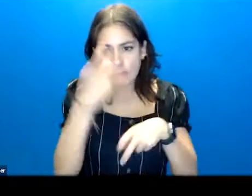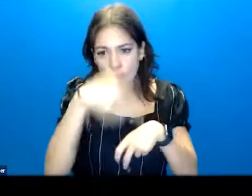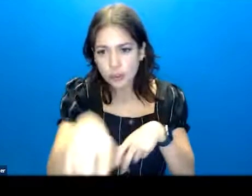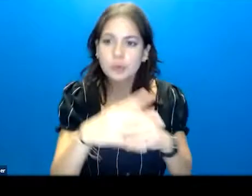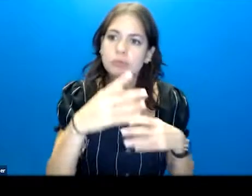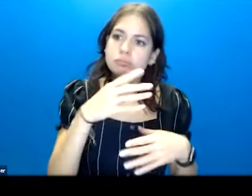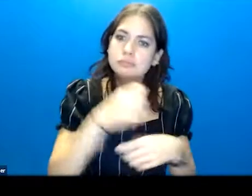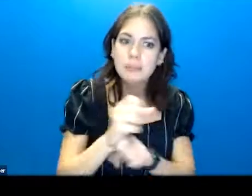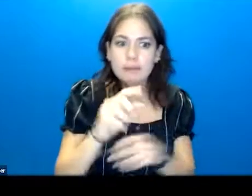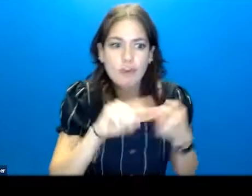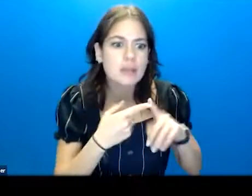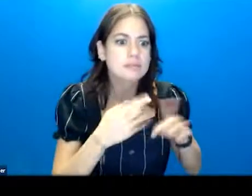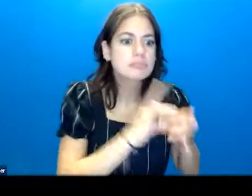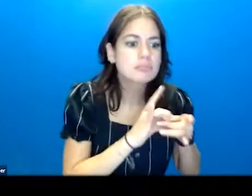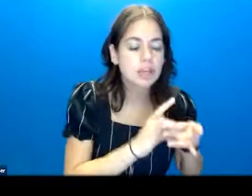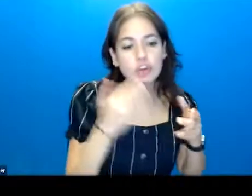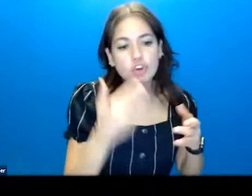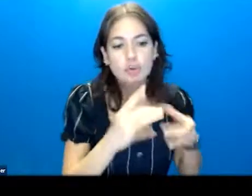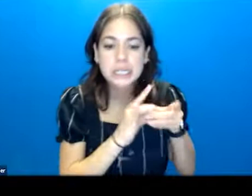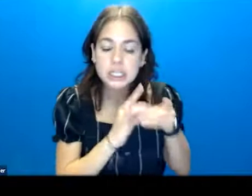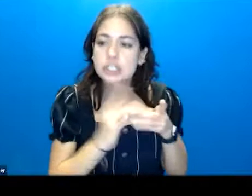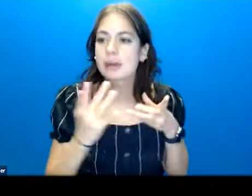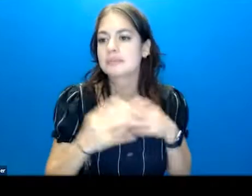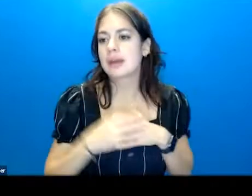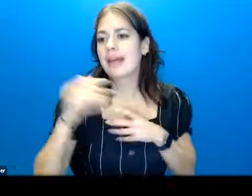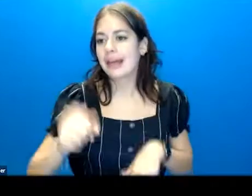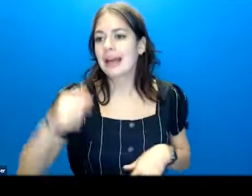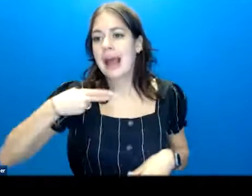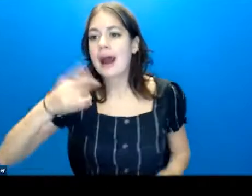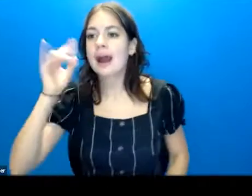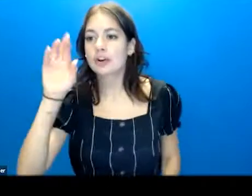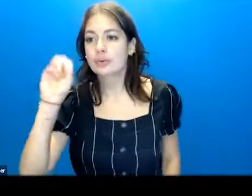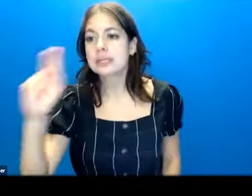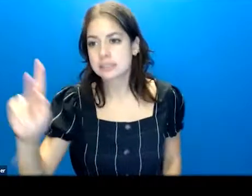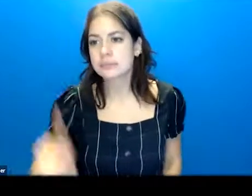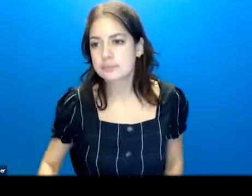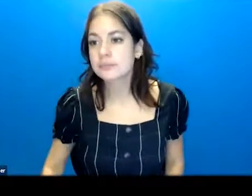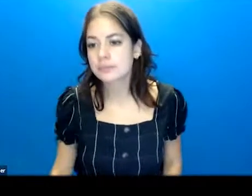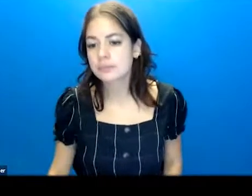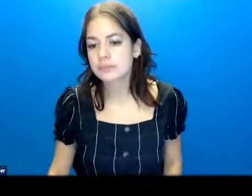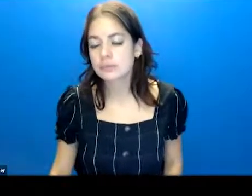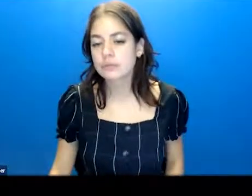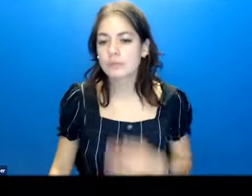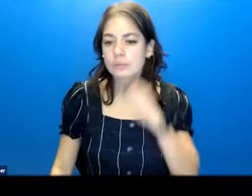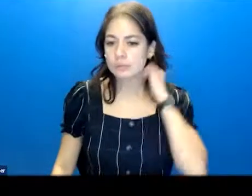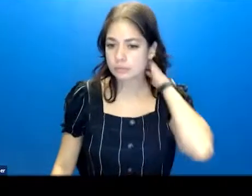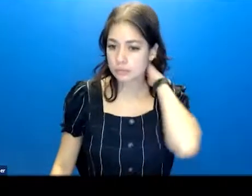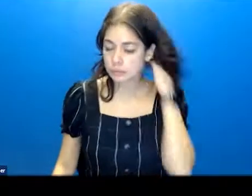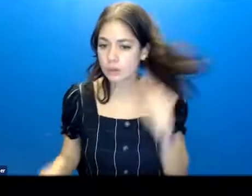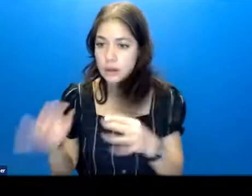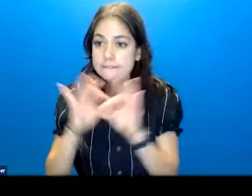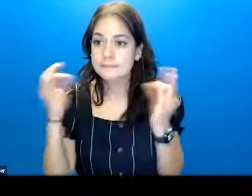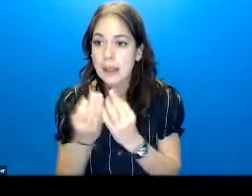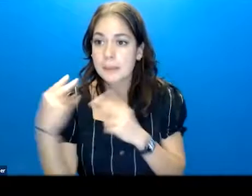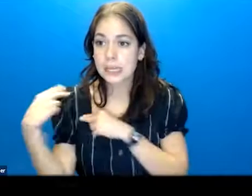to have social connections, to have good relationships, that puts you at higher risk. Many of us know that family history